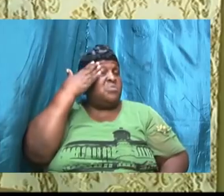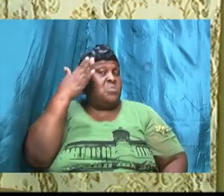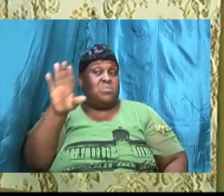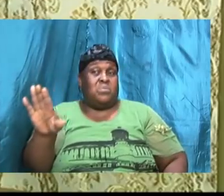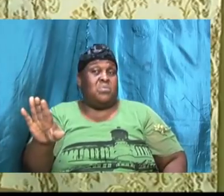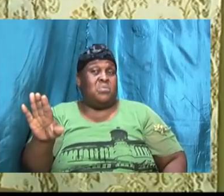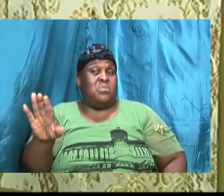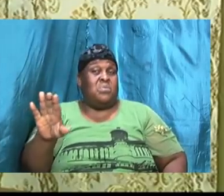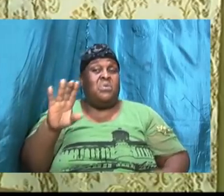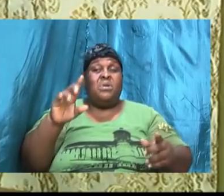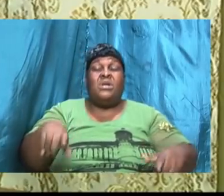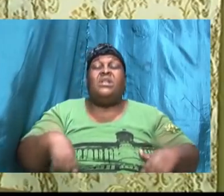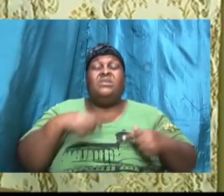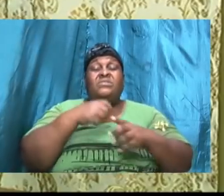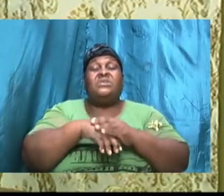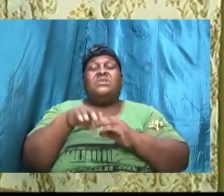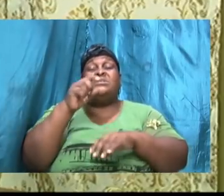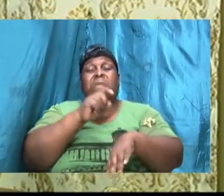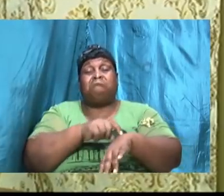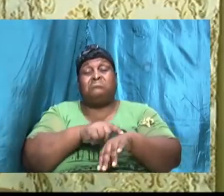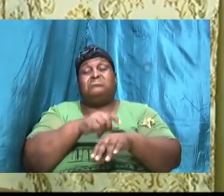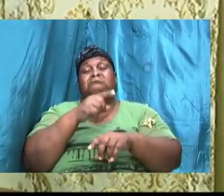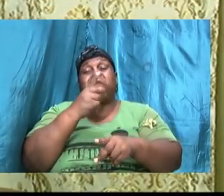we are living in a time right now